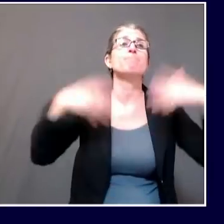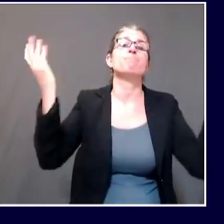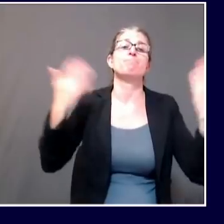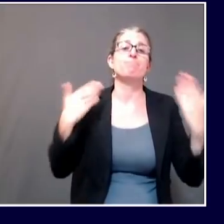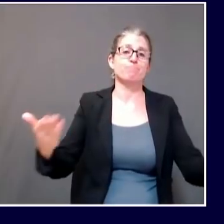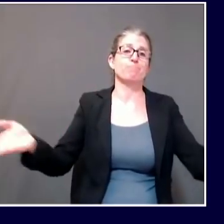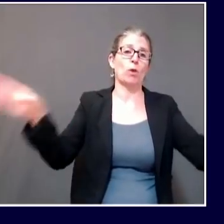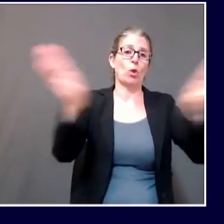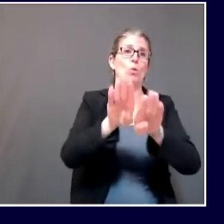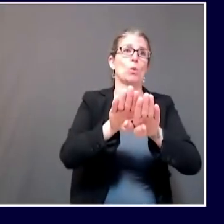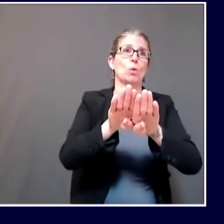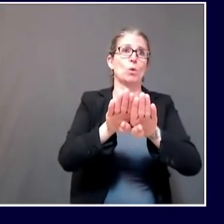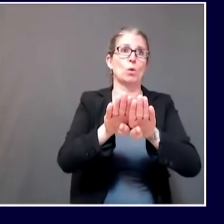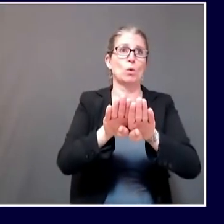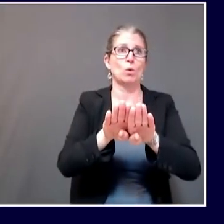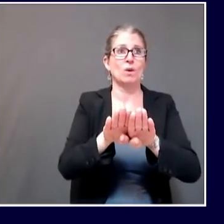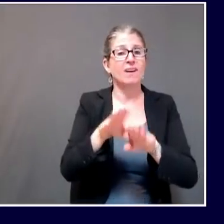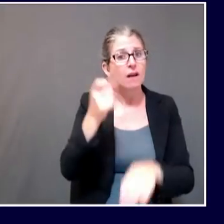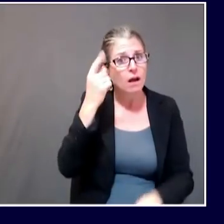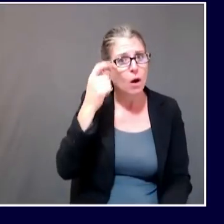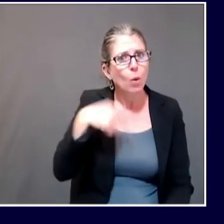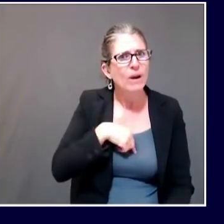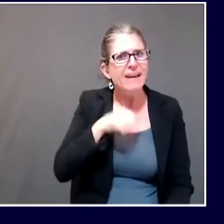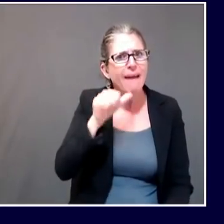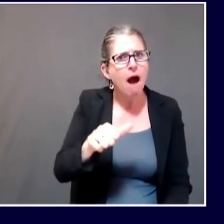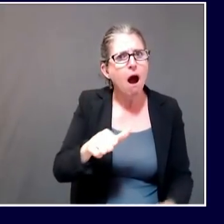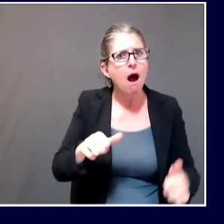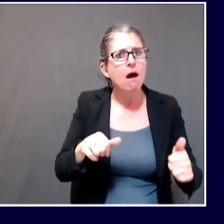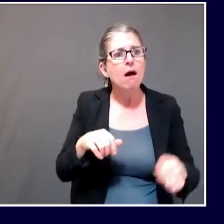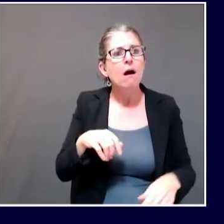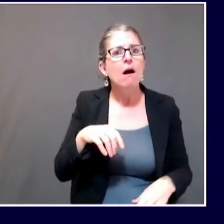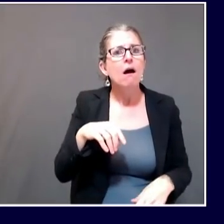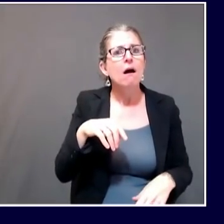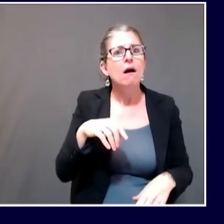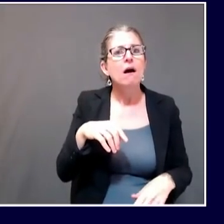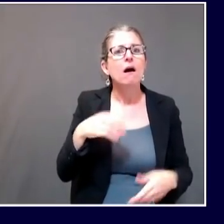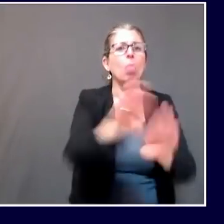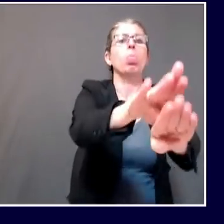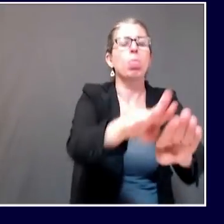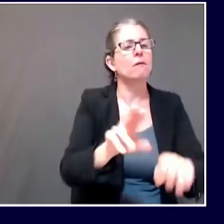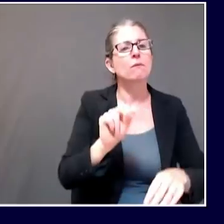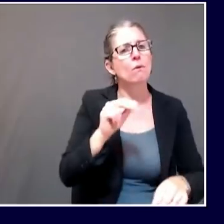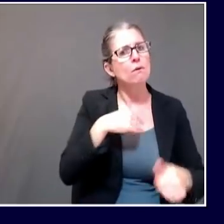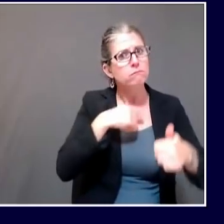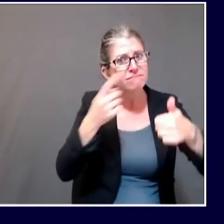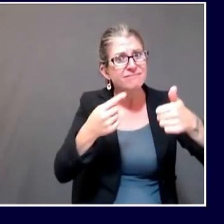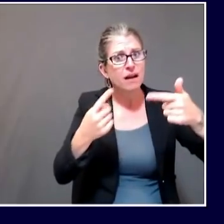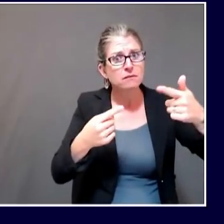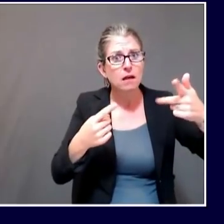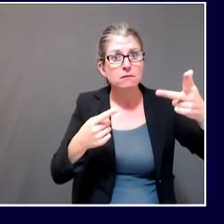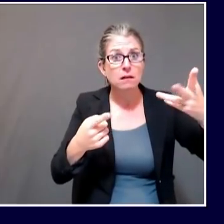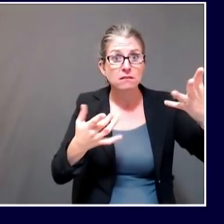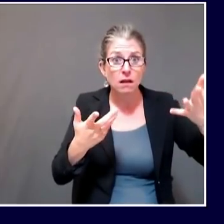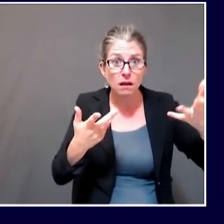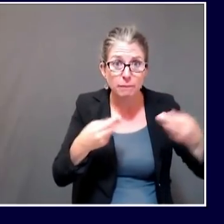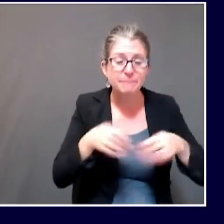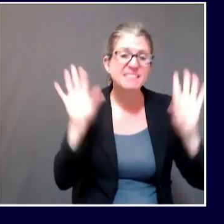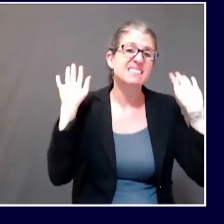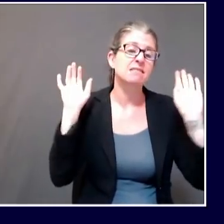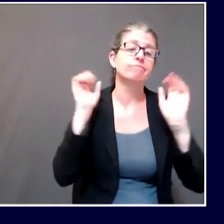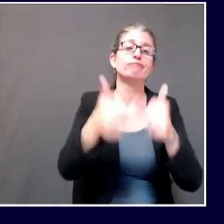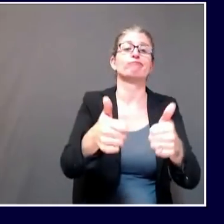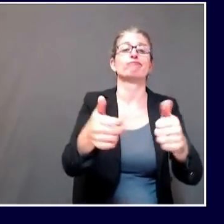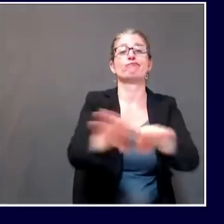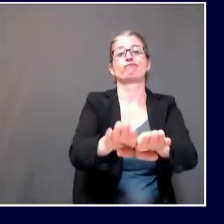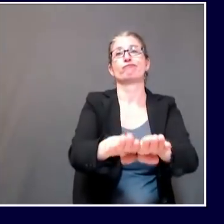And just a follow-up on that before I turn to Dr. Shah, if they do want to create policy changes they've sort of alluded to in their